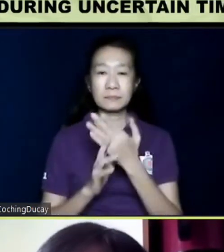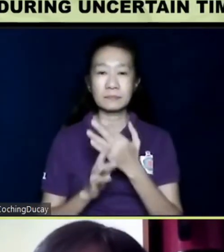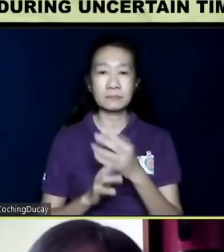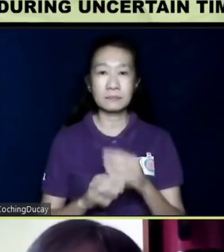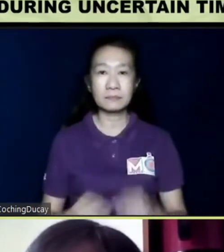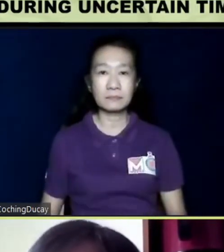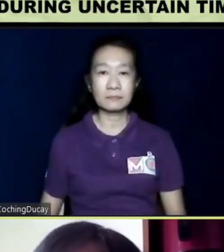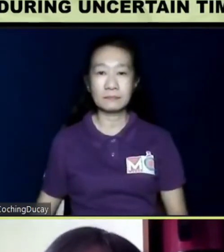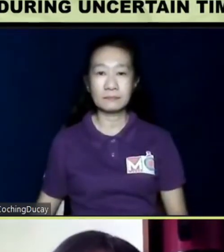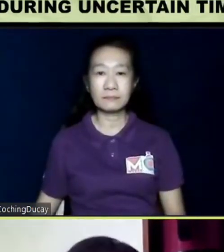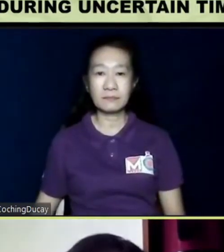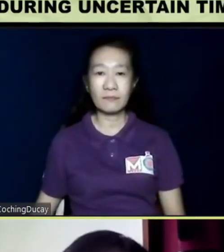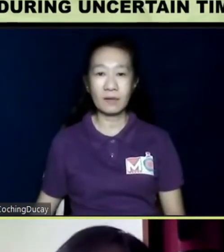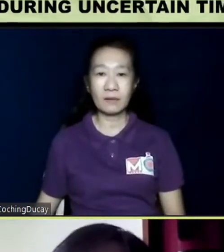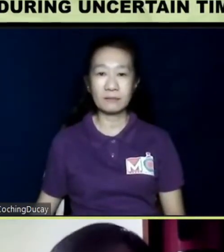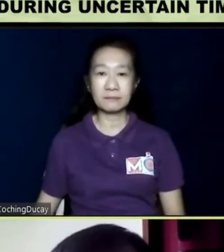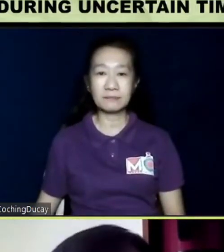room.